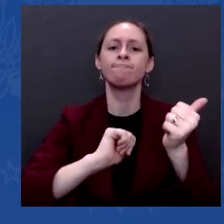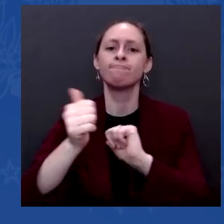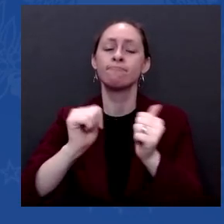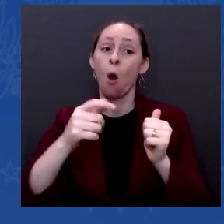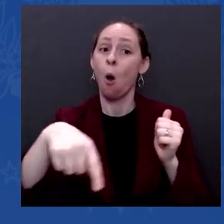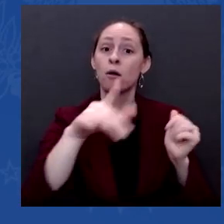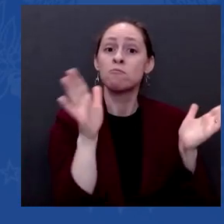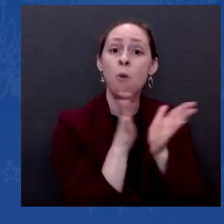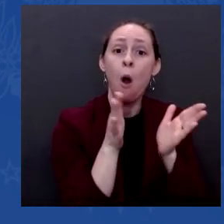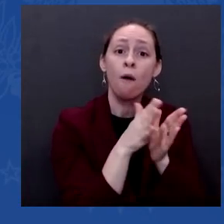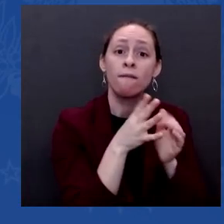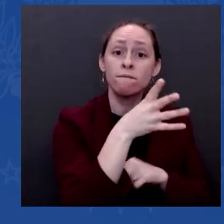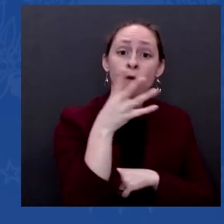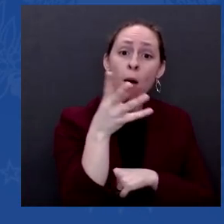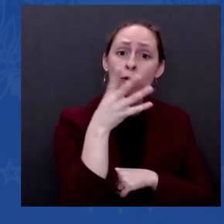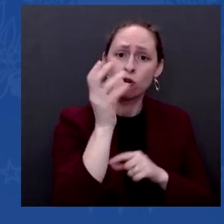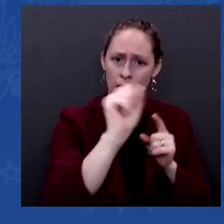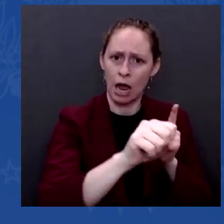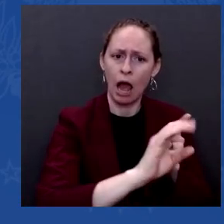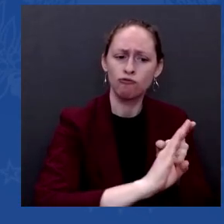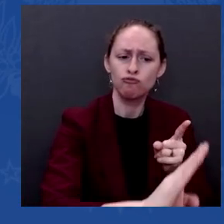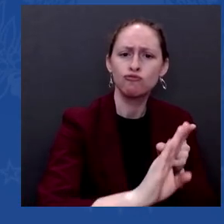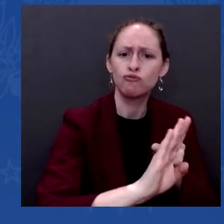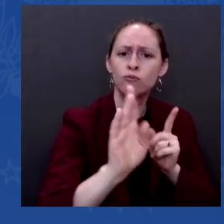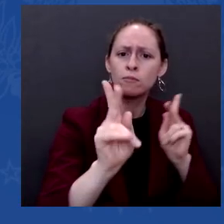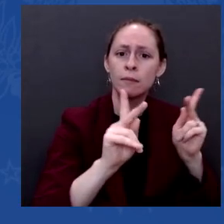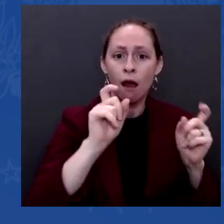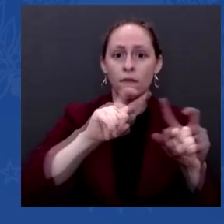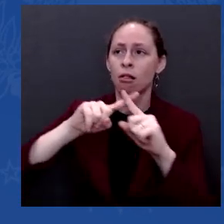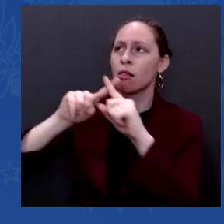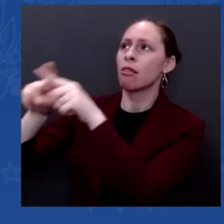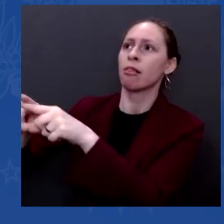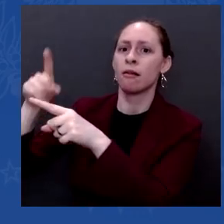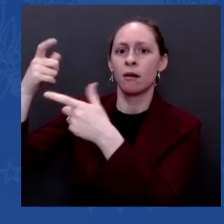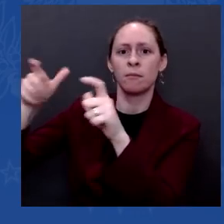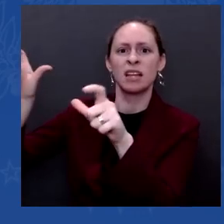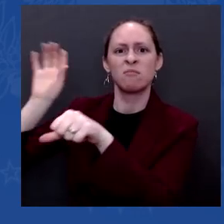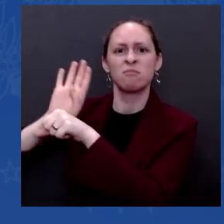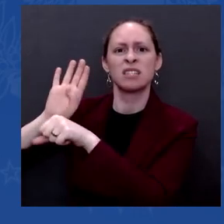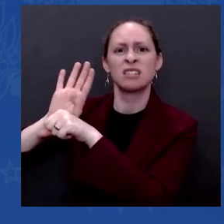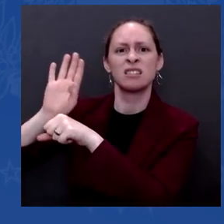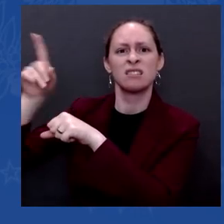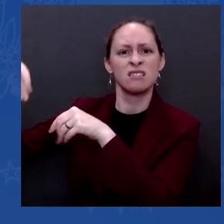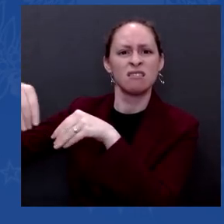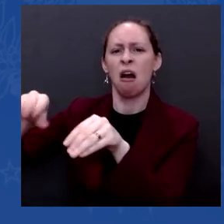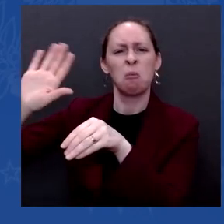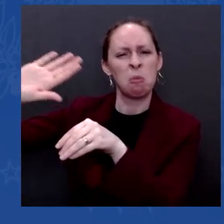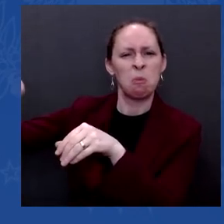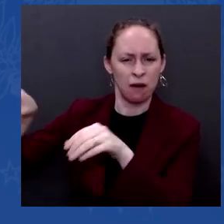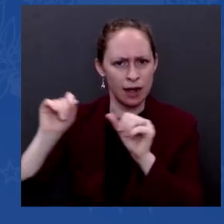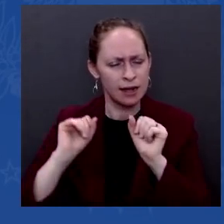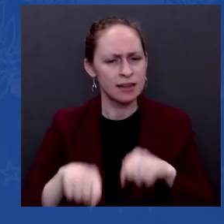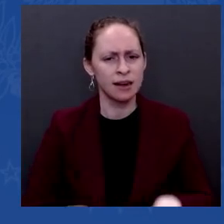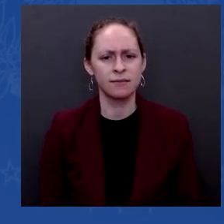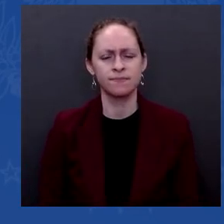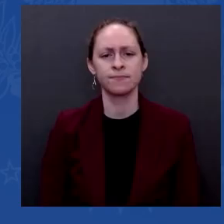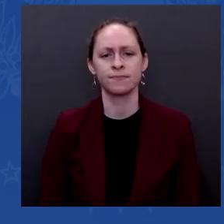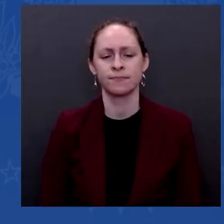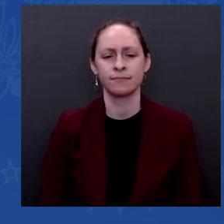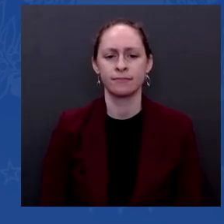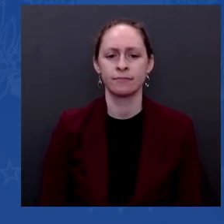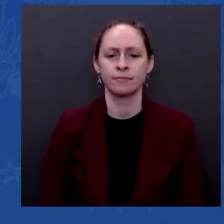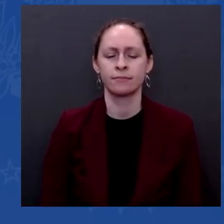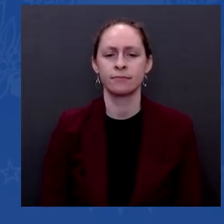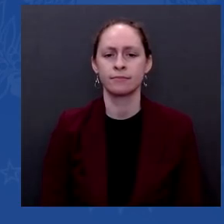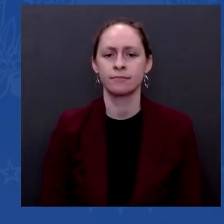exists now. But it's going to be a haul. Now, and as you — I assume the reason you said, if I can't get Build Back Better, it